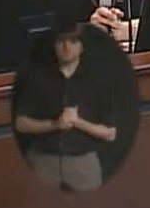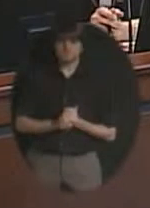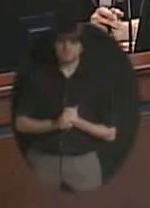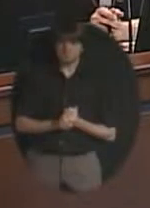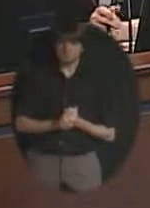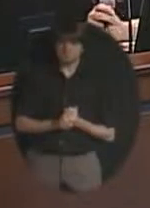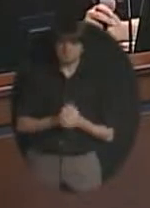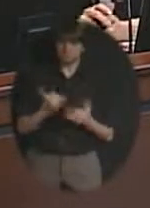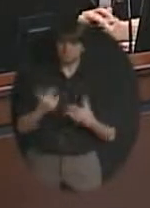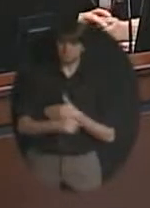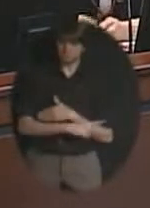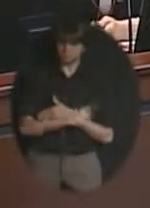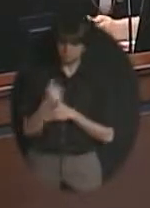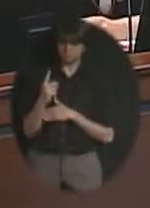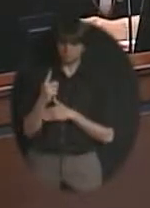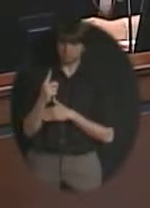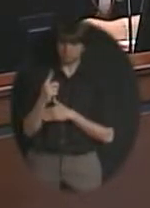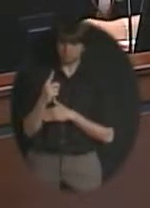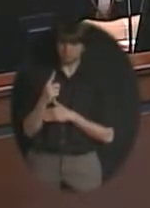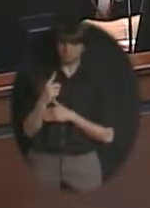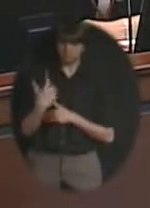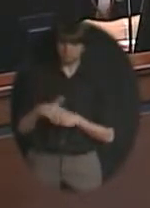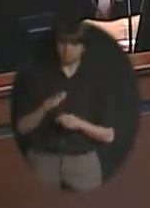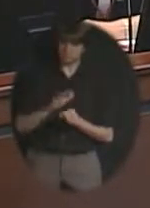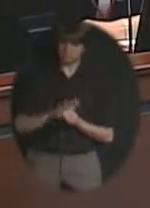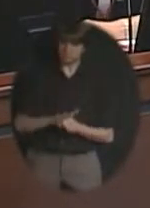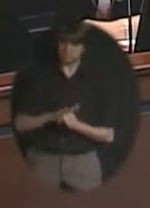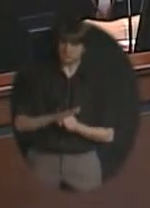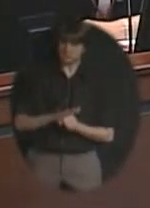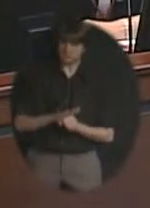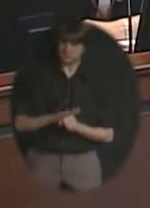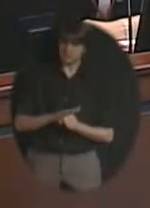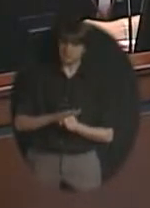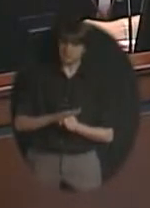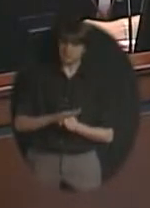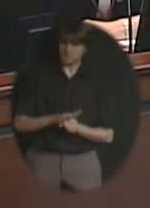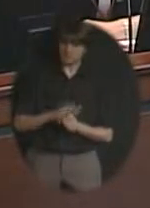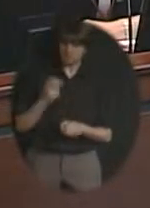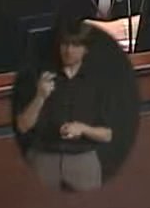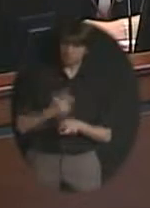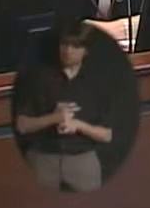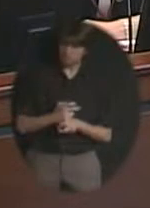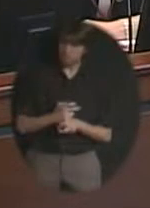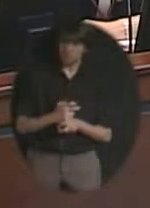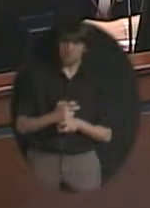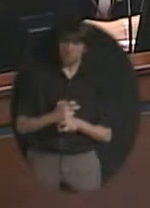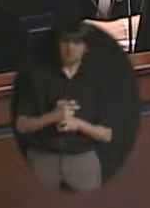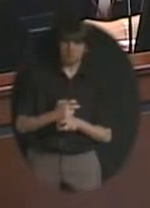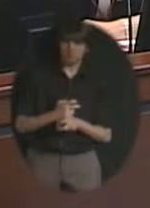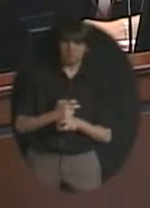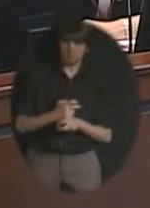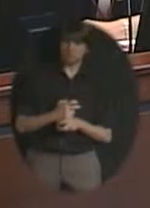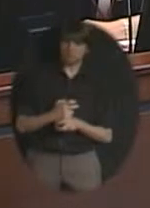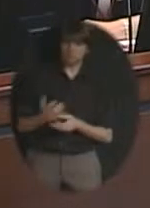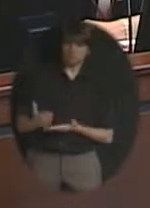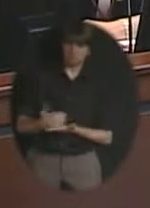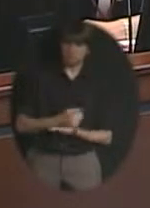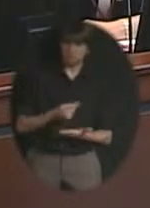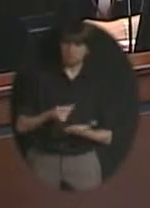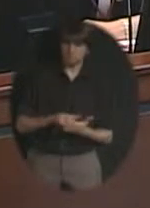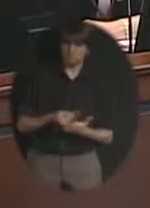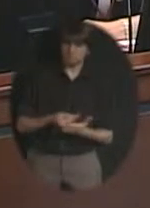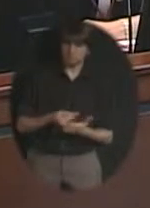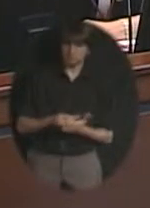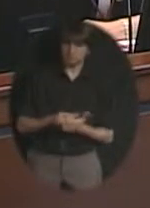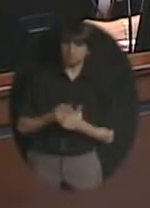day and age of in you know of stress on on revenues people say you know